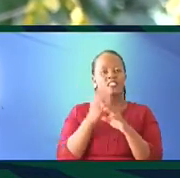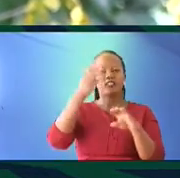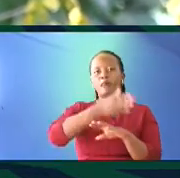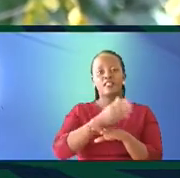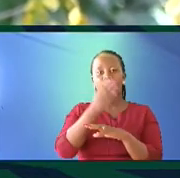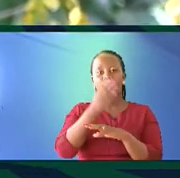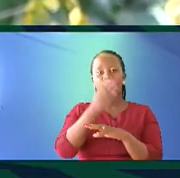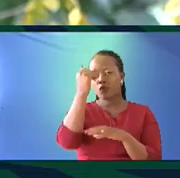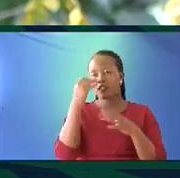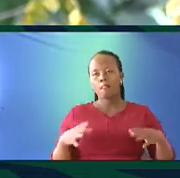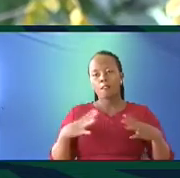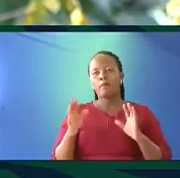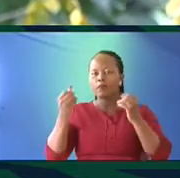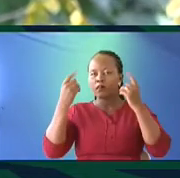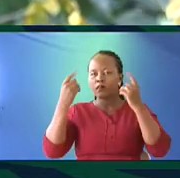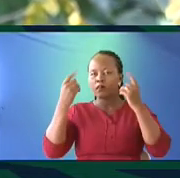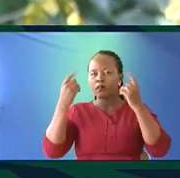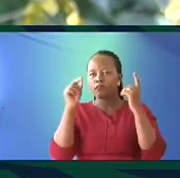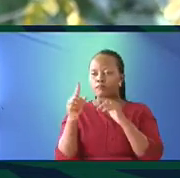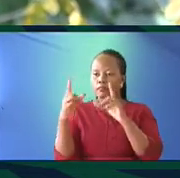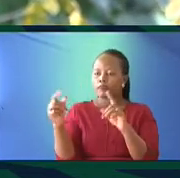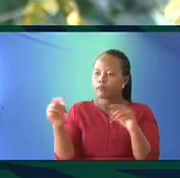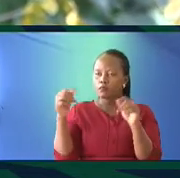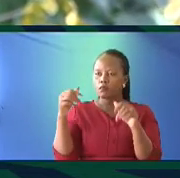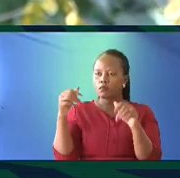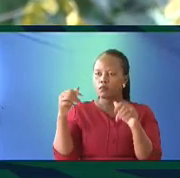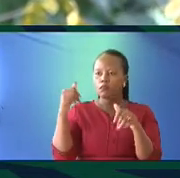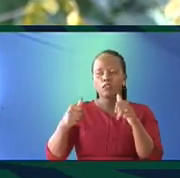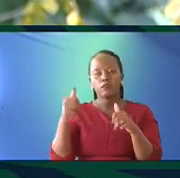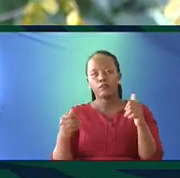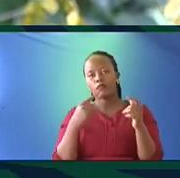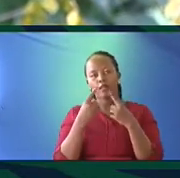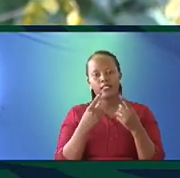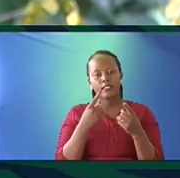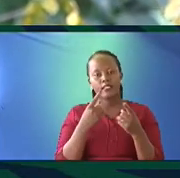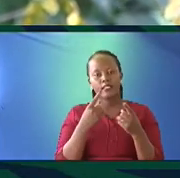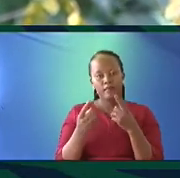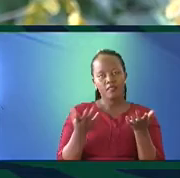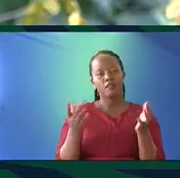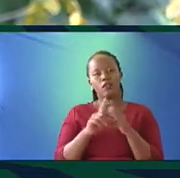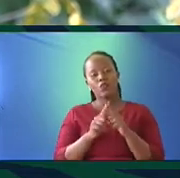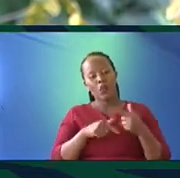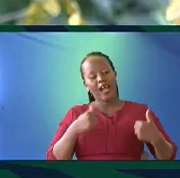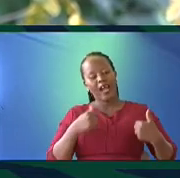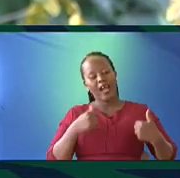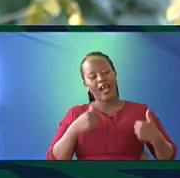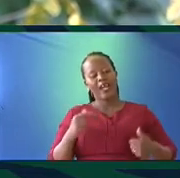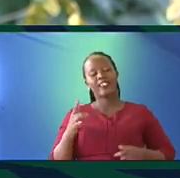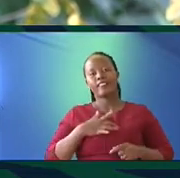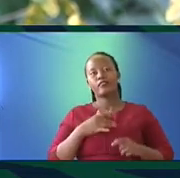because people resonate with that message that, you know, speaks, you know, to the heart,